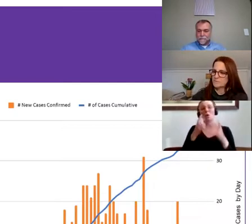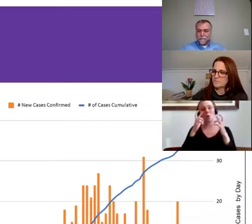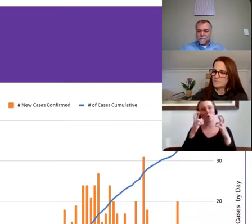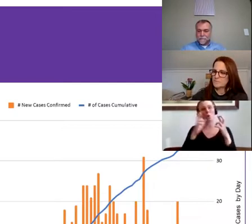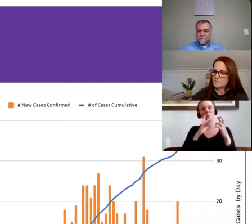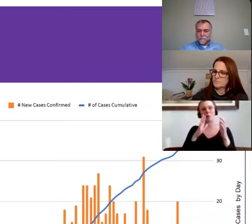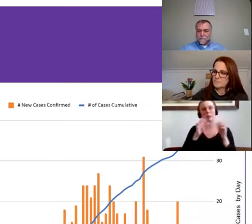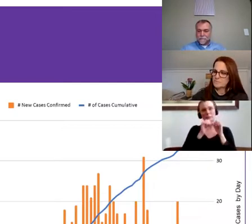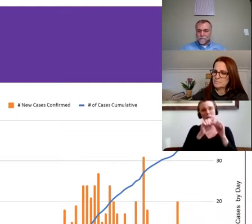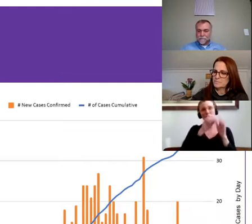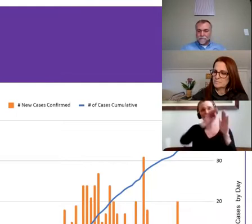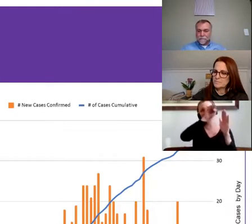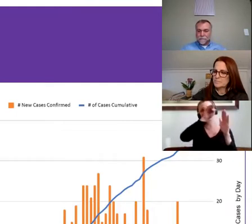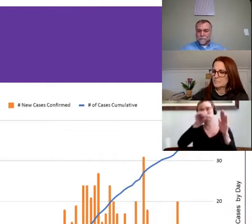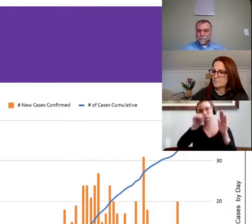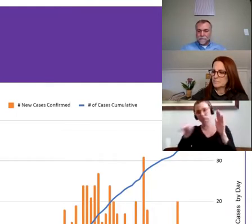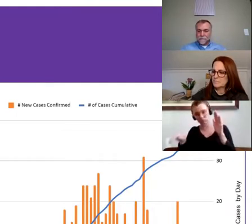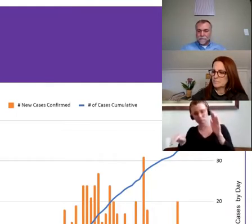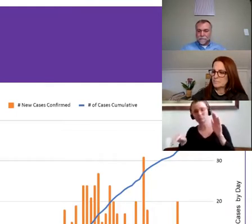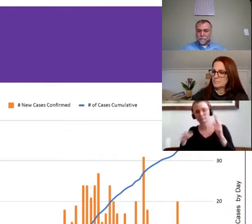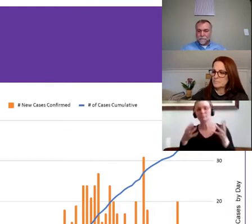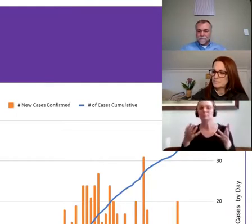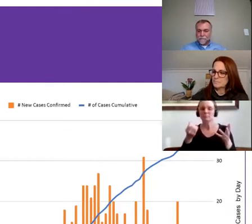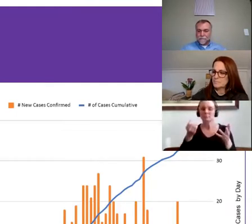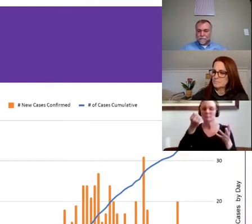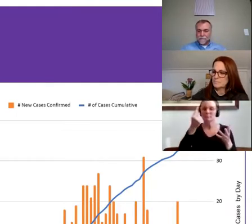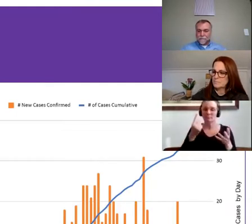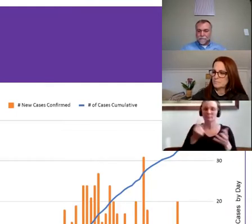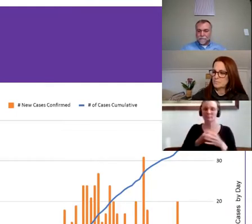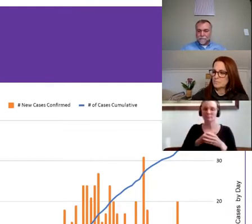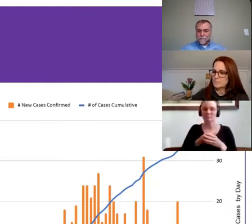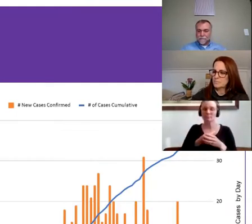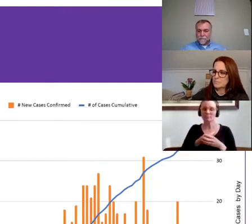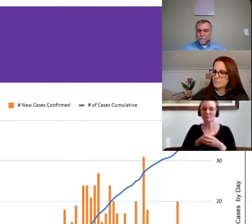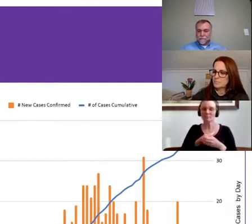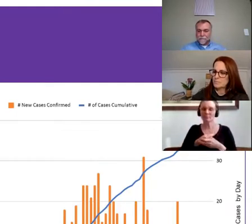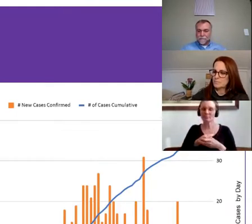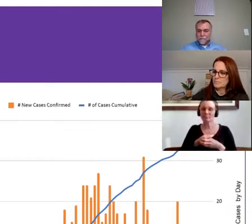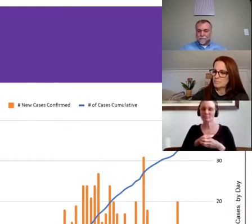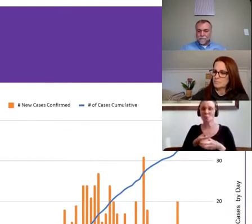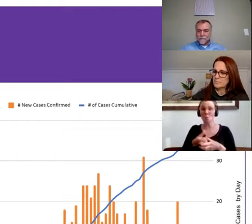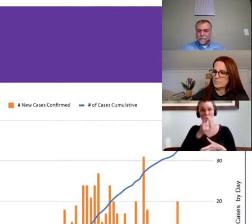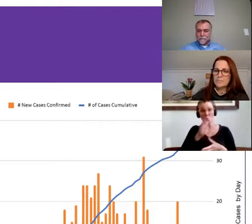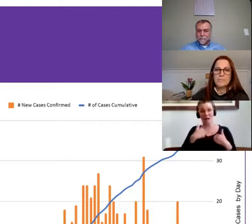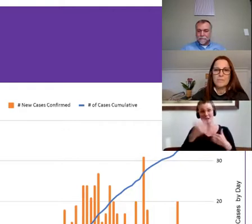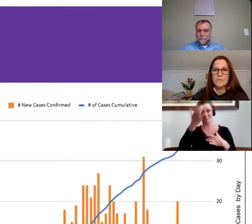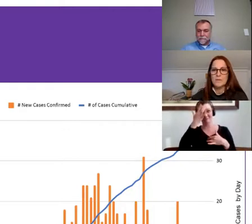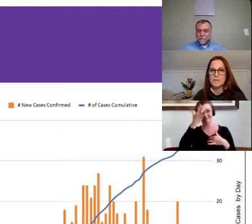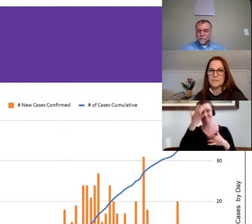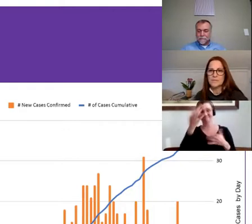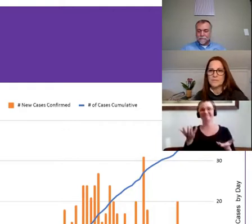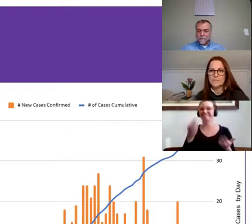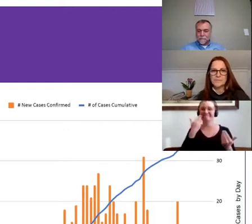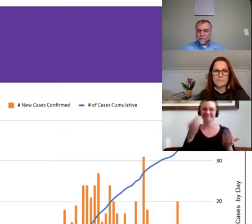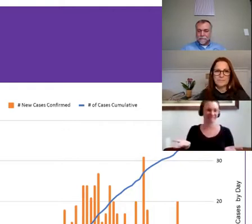downward trend. Again, but it's important to remember this, we don't know exactly who's carrying the virus, which is why we'll talk about the need for